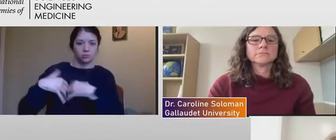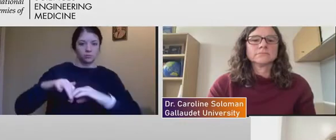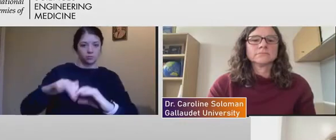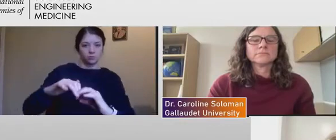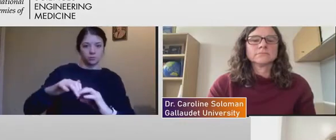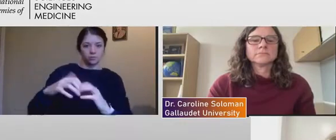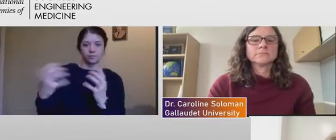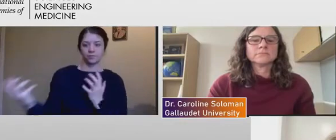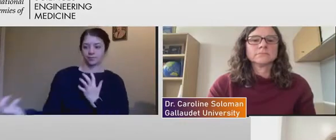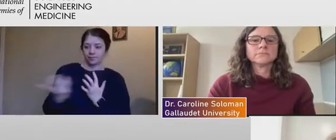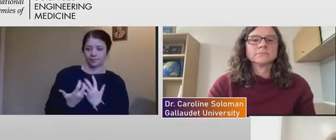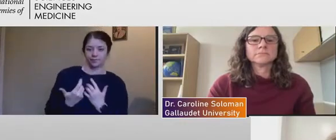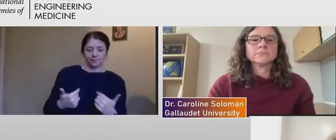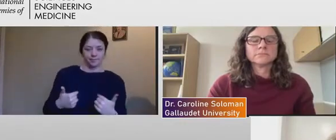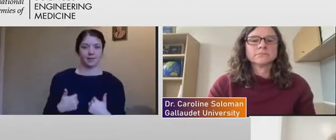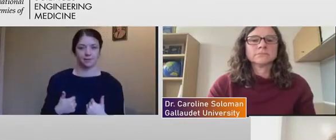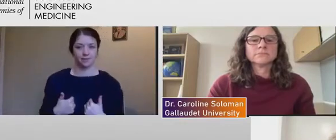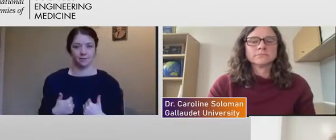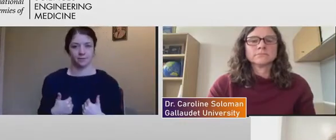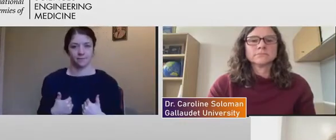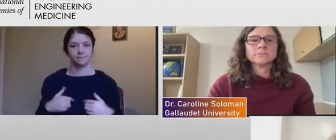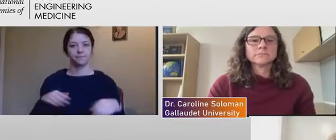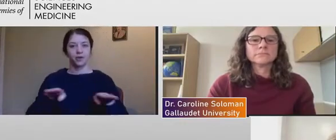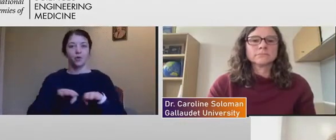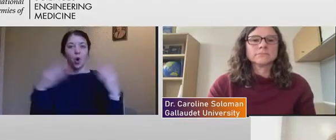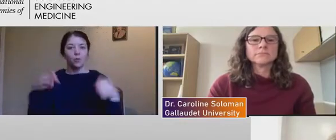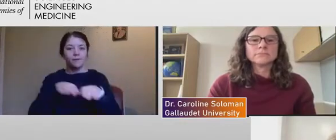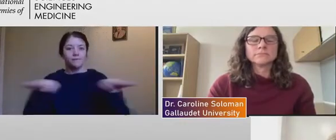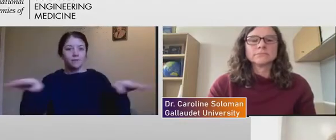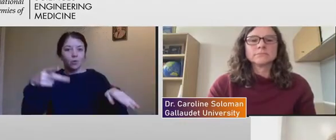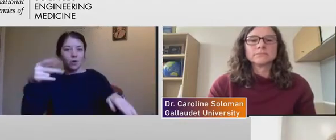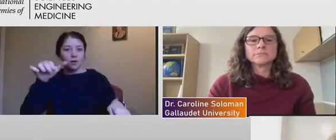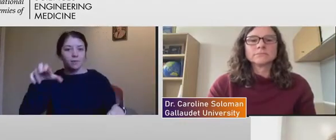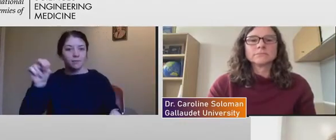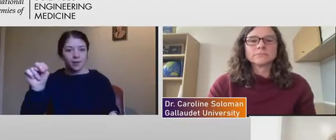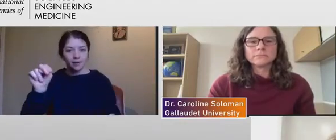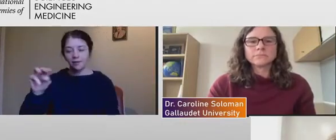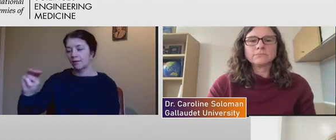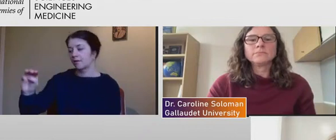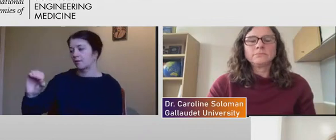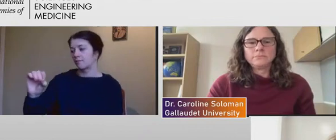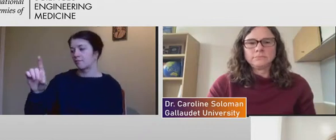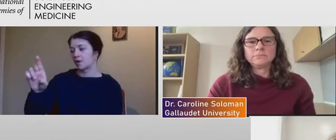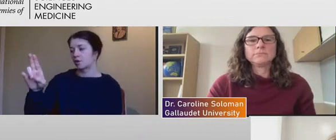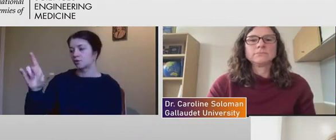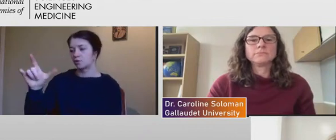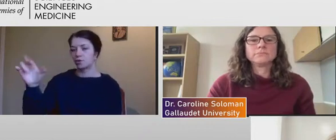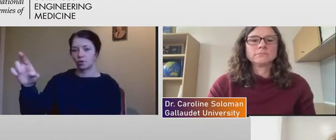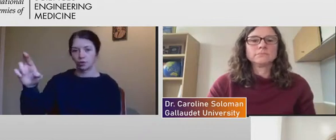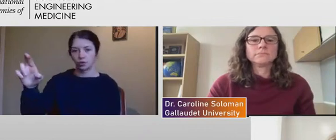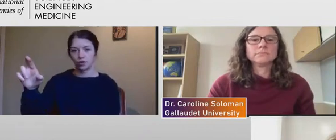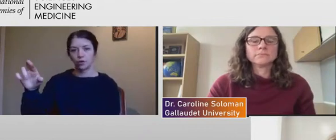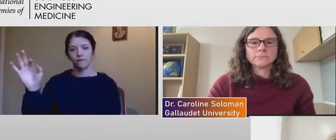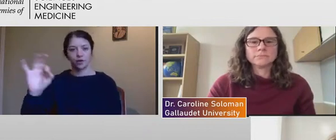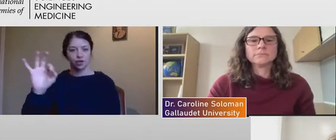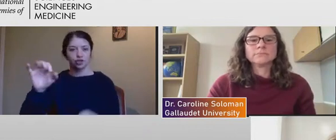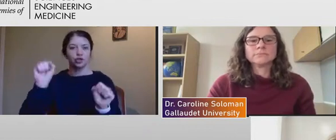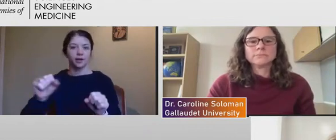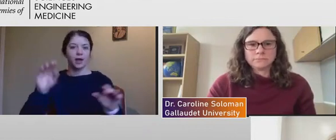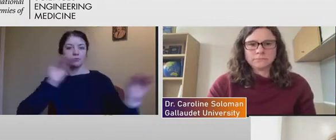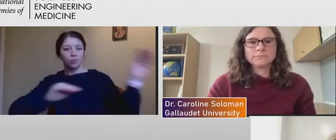You know, open floor plans and modular furniture that can be moved and changed.